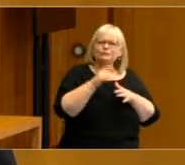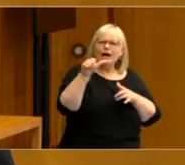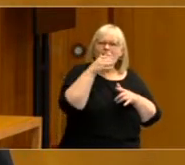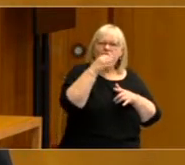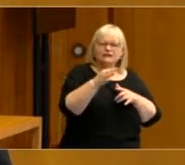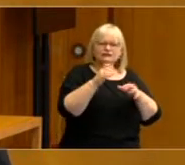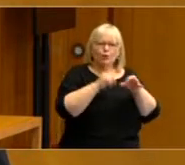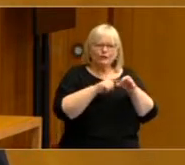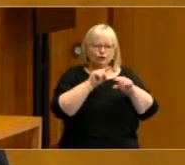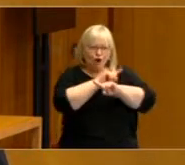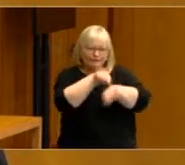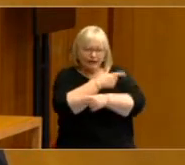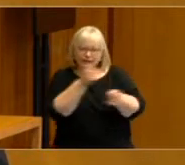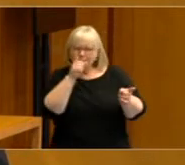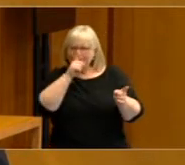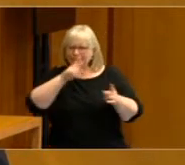citizen attitudes.